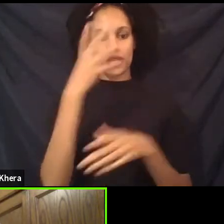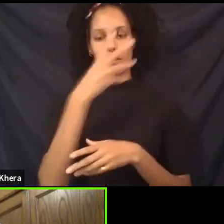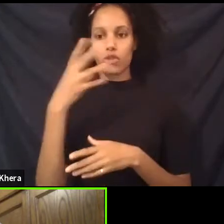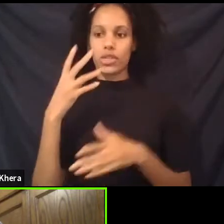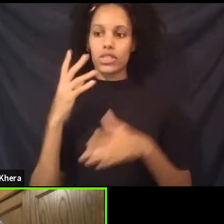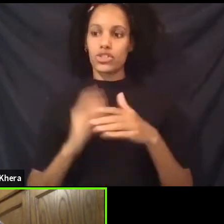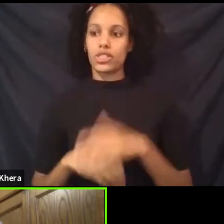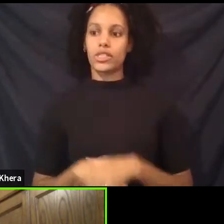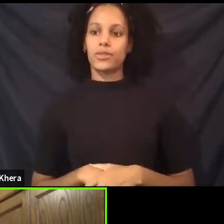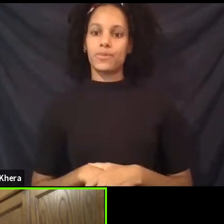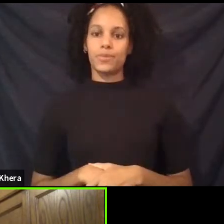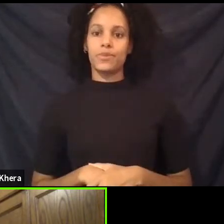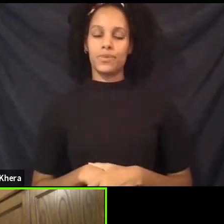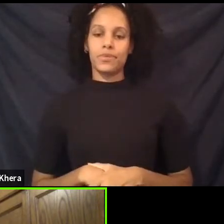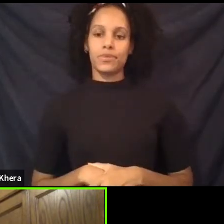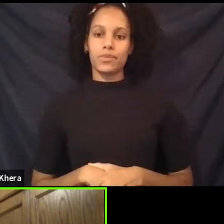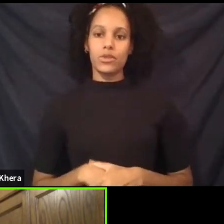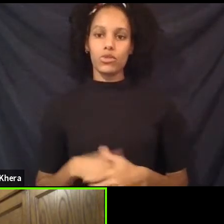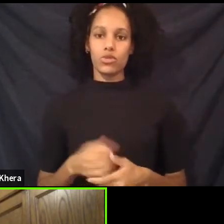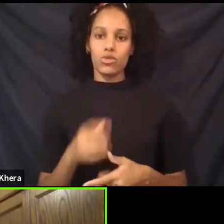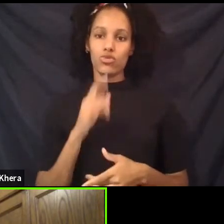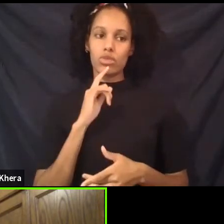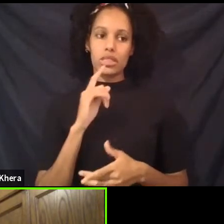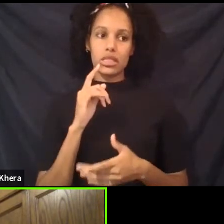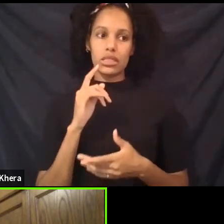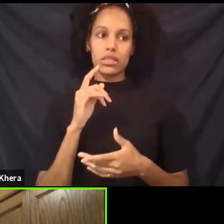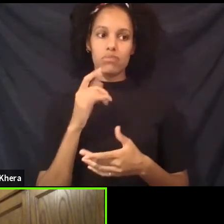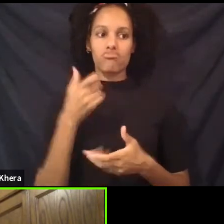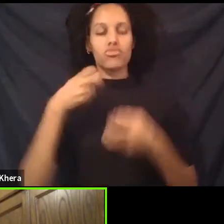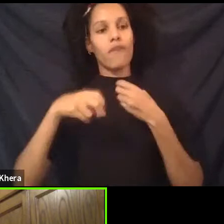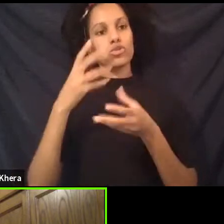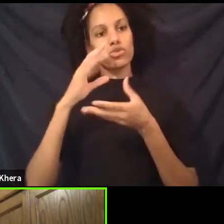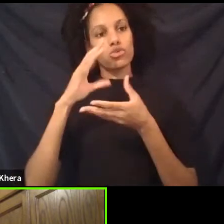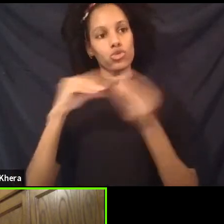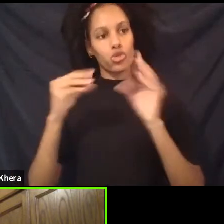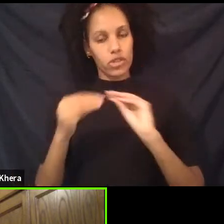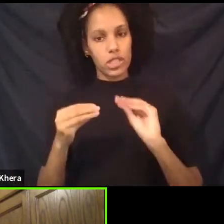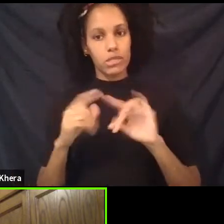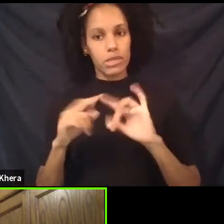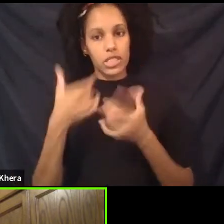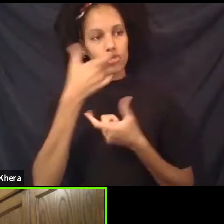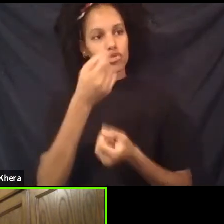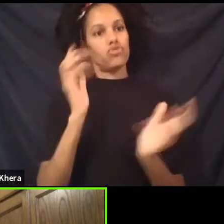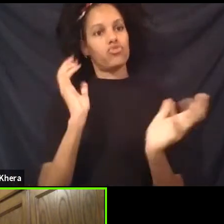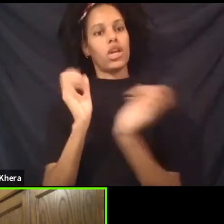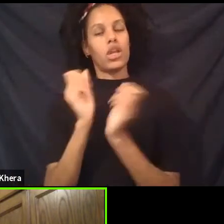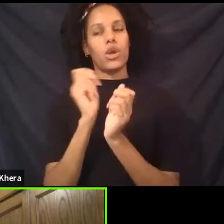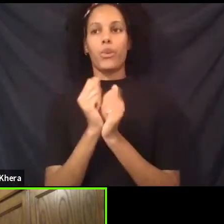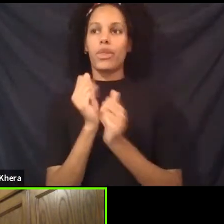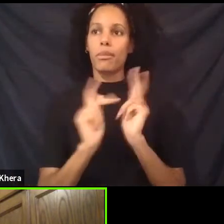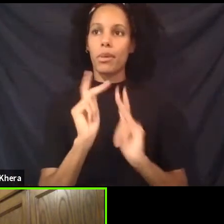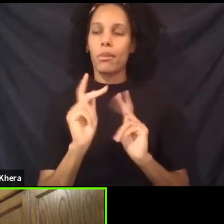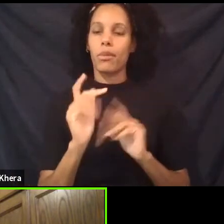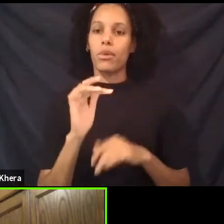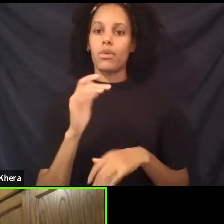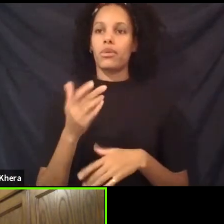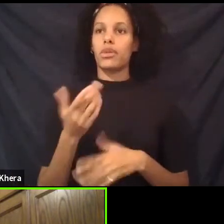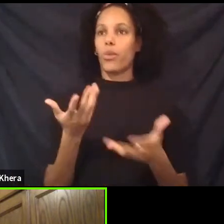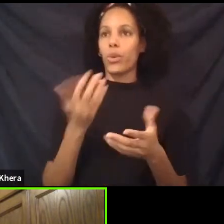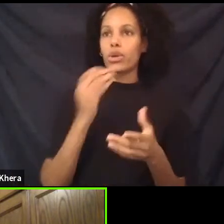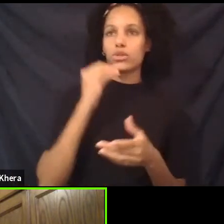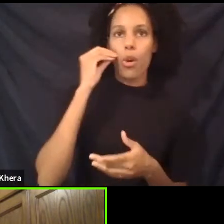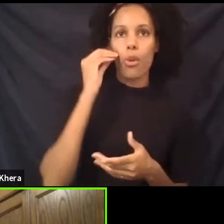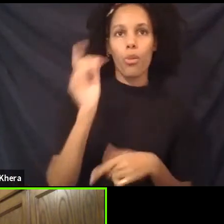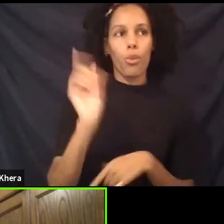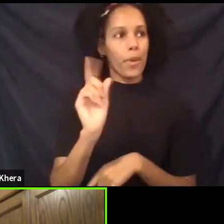travelers, floaters. So it's just really interesting talking to people about the sensation of home. Where is home? What is home?